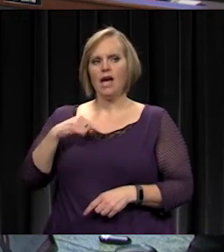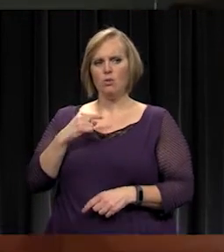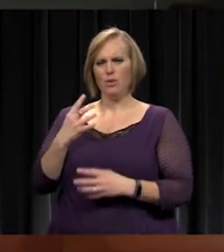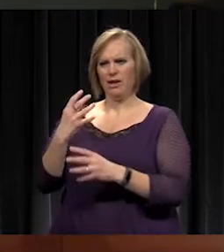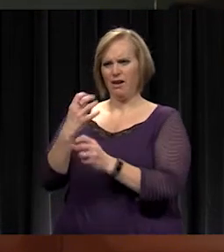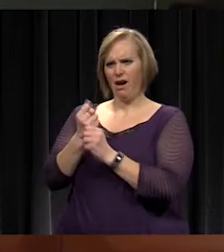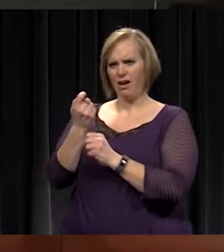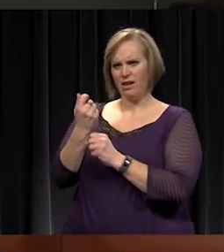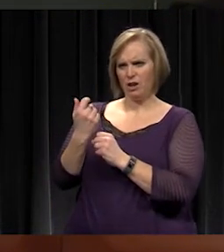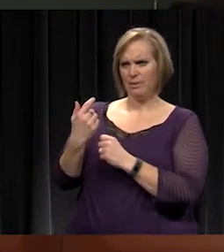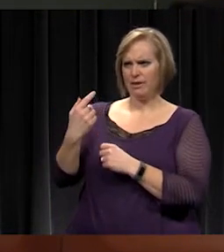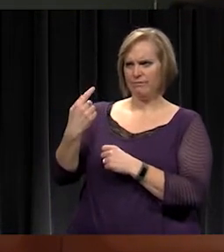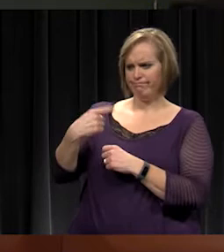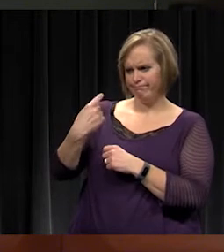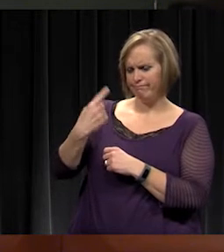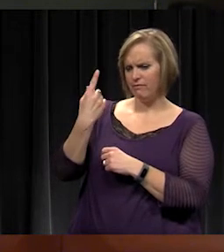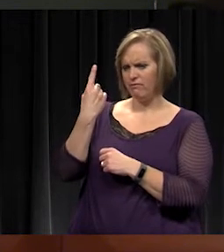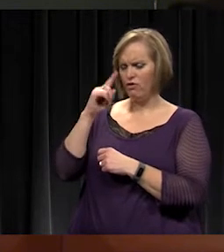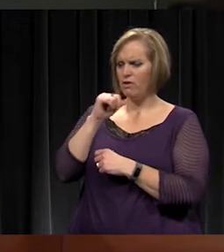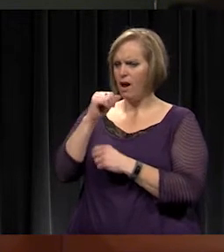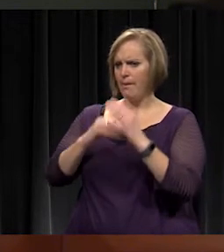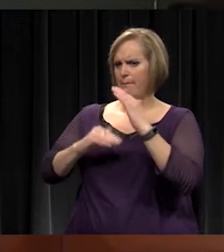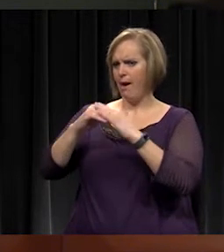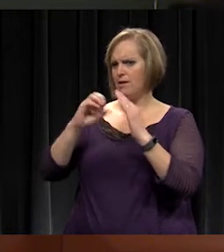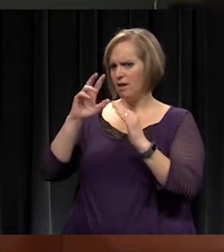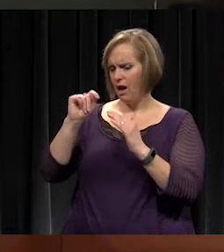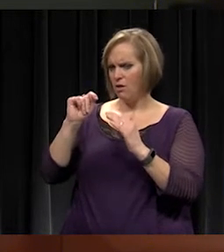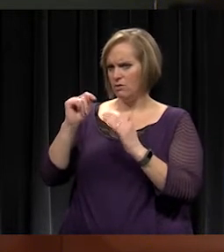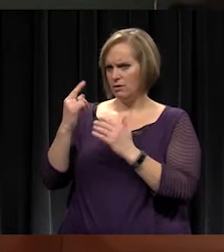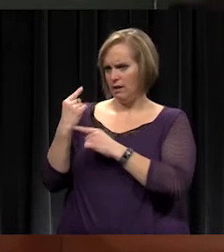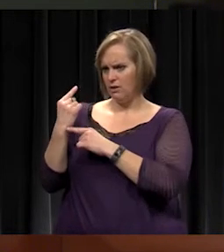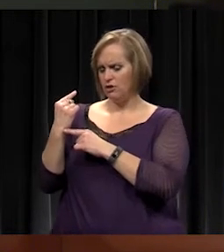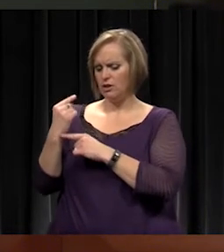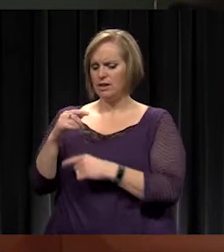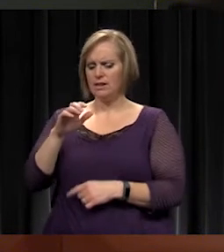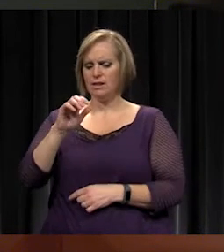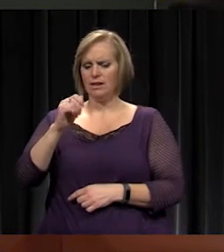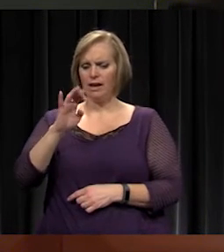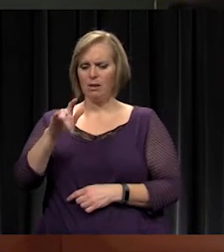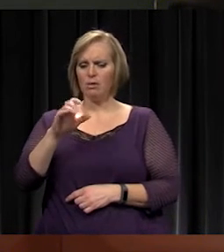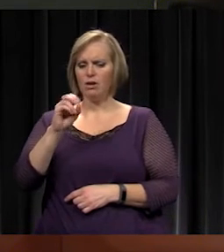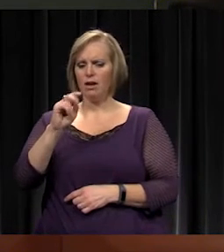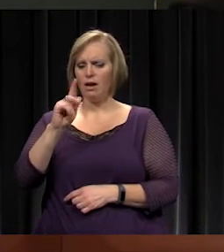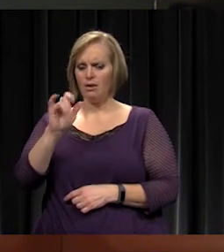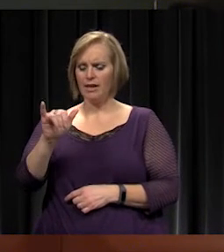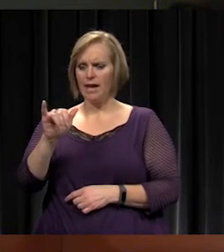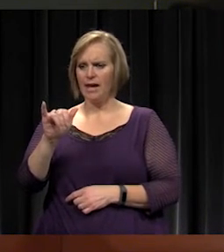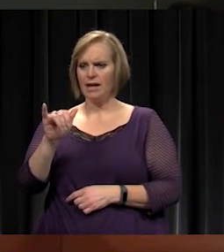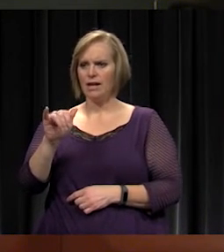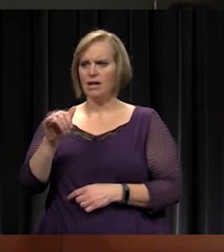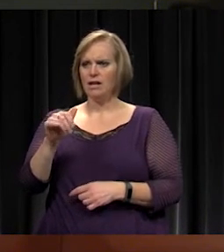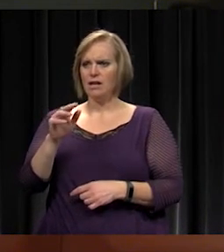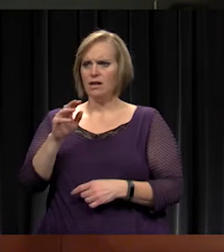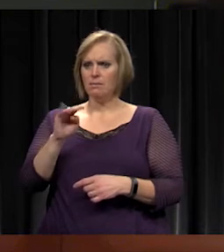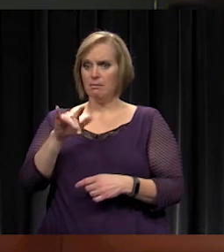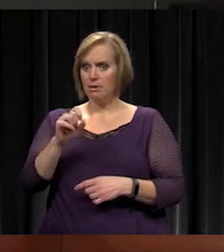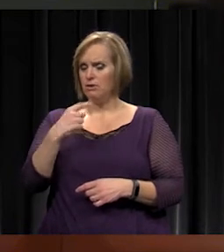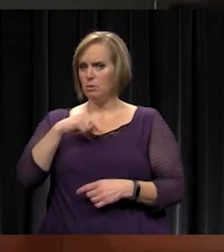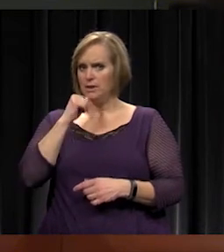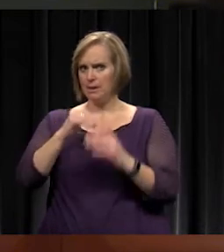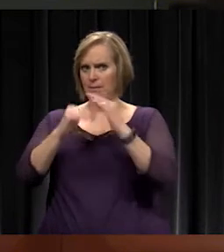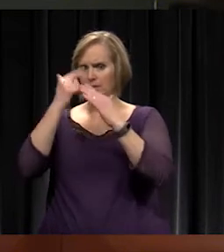this year? Is it the capital outlay at mills that we didn't max because of our theory of keeping it